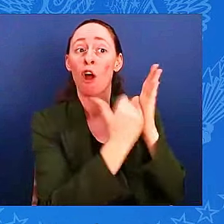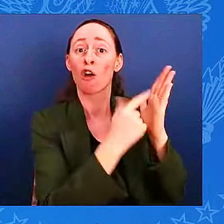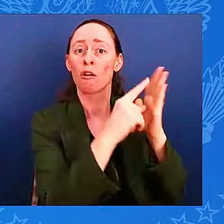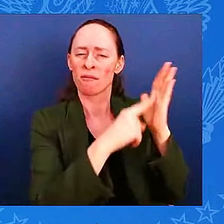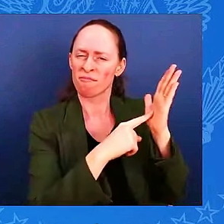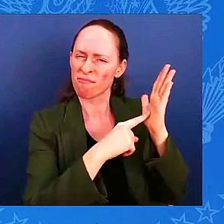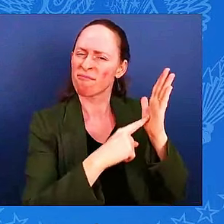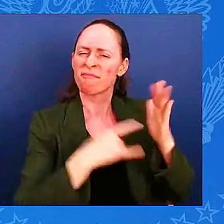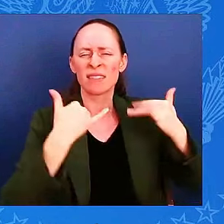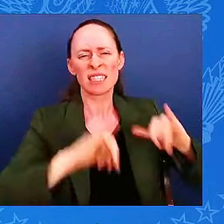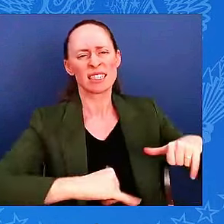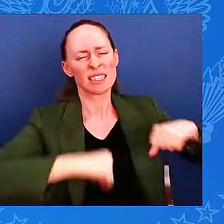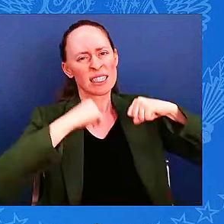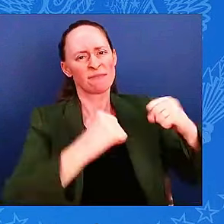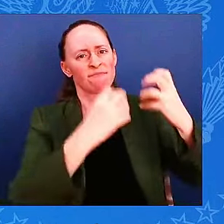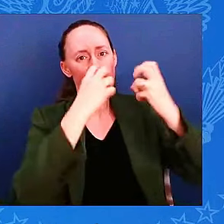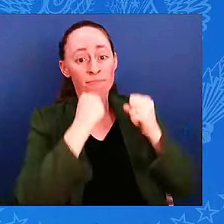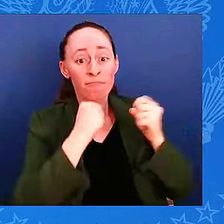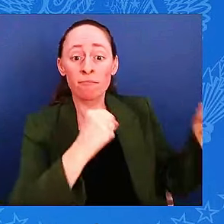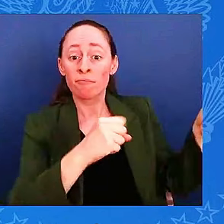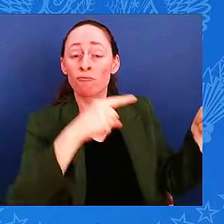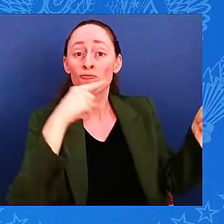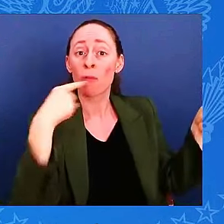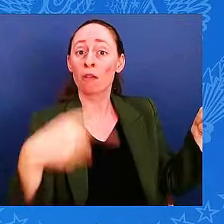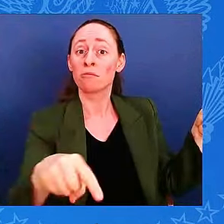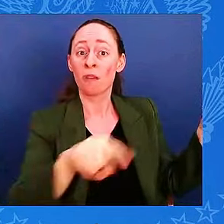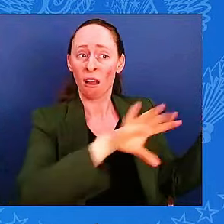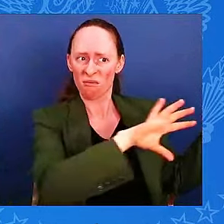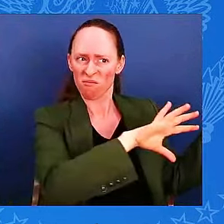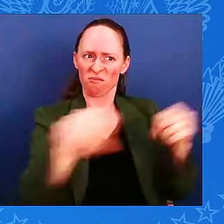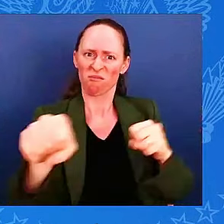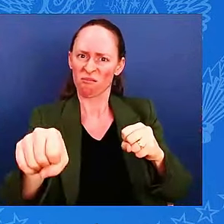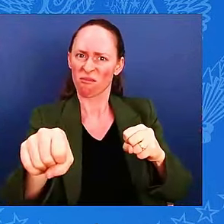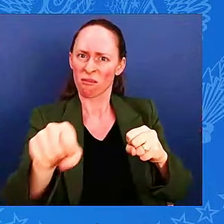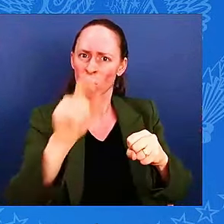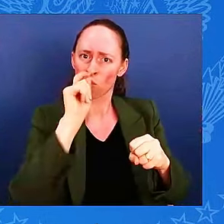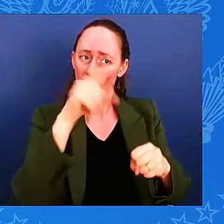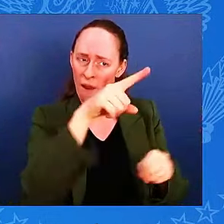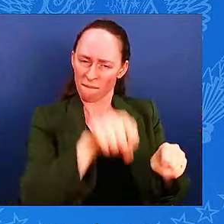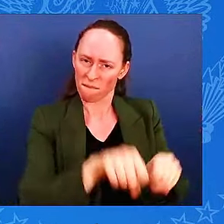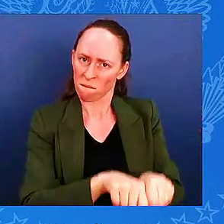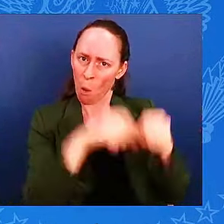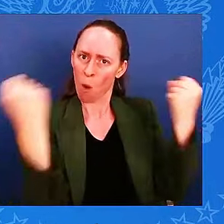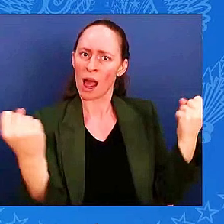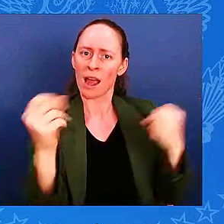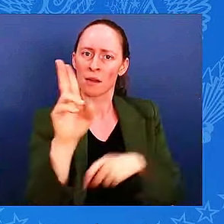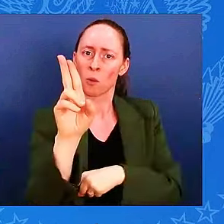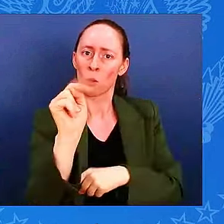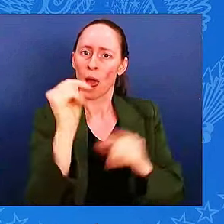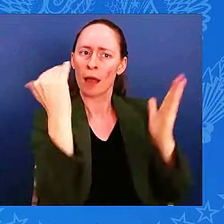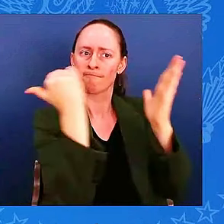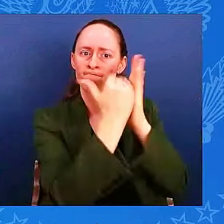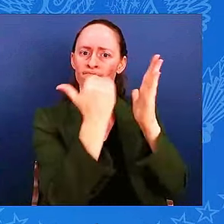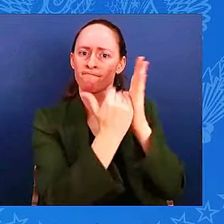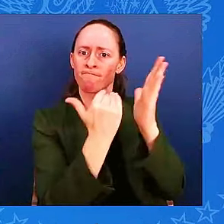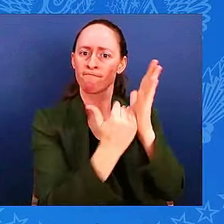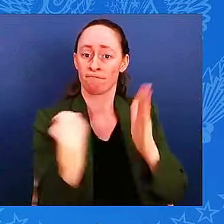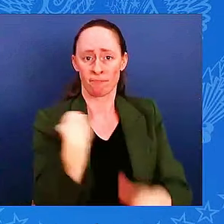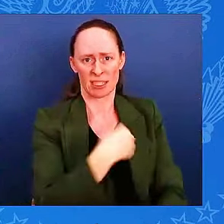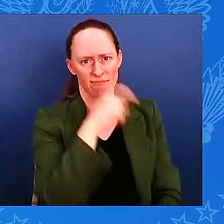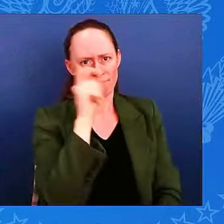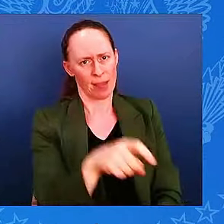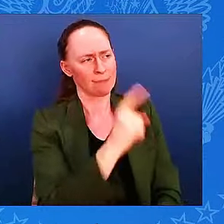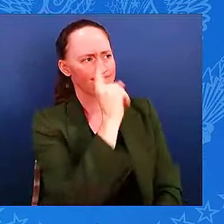against everything the UN stands for. So it must be met with strength. International law